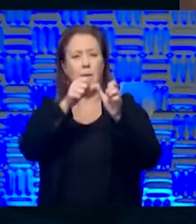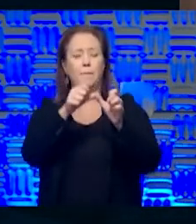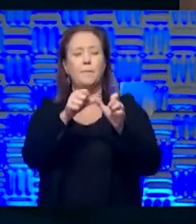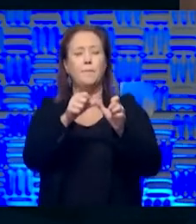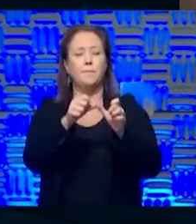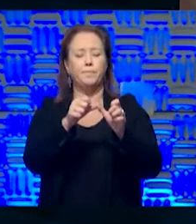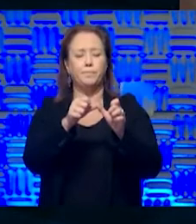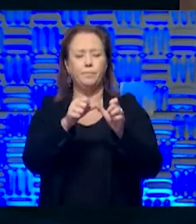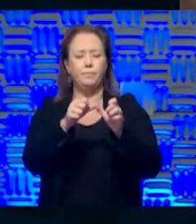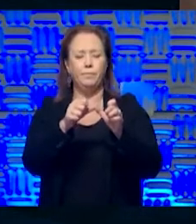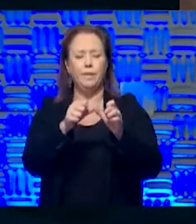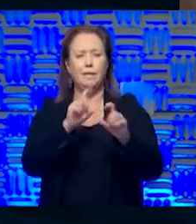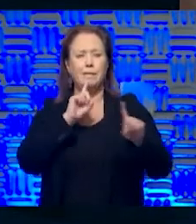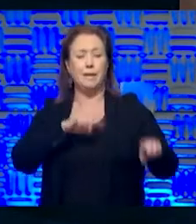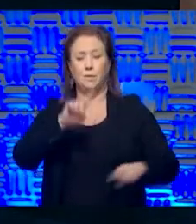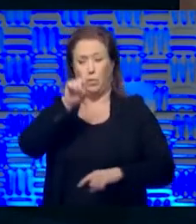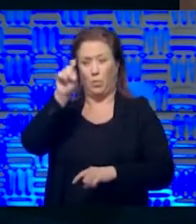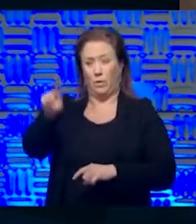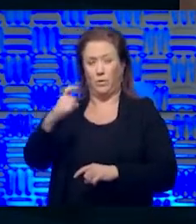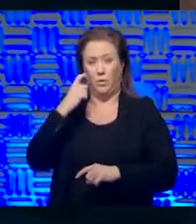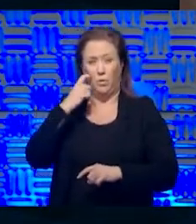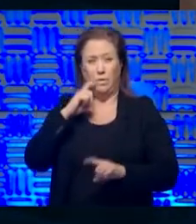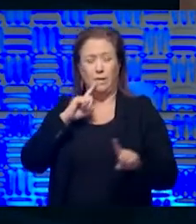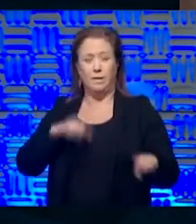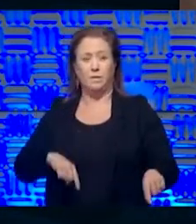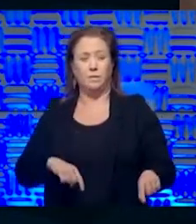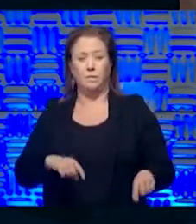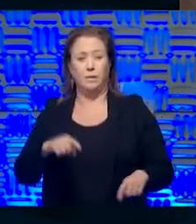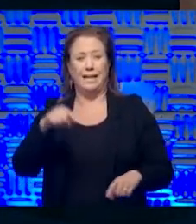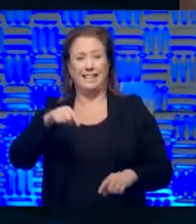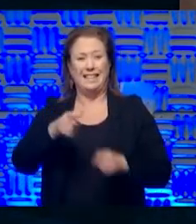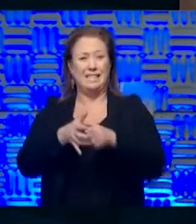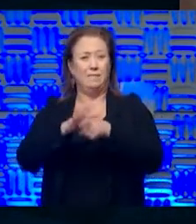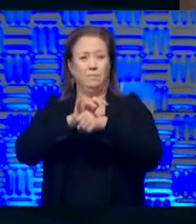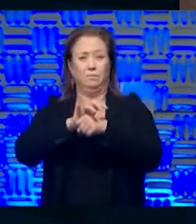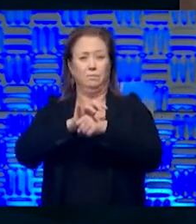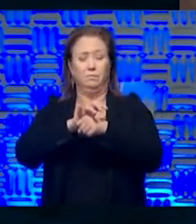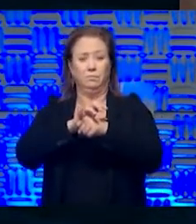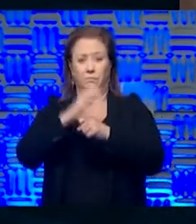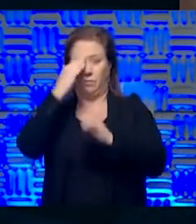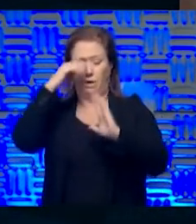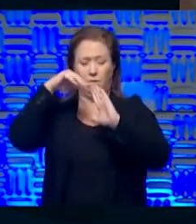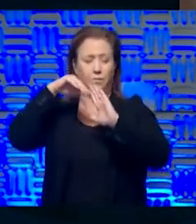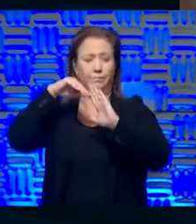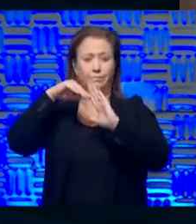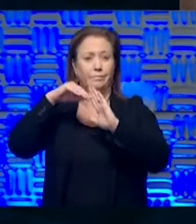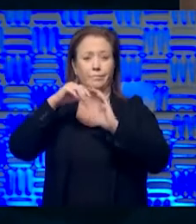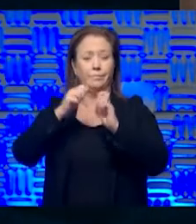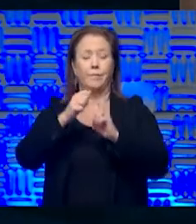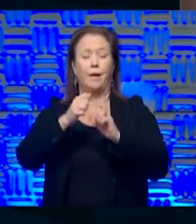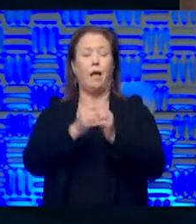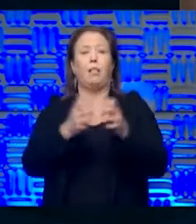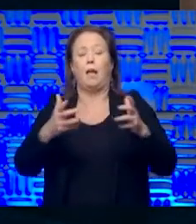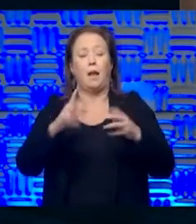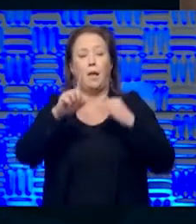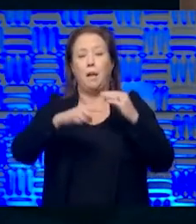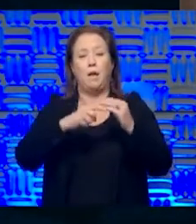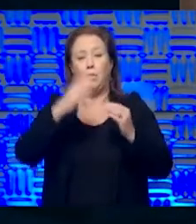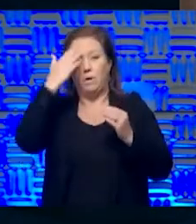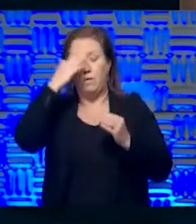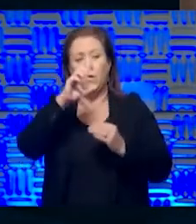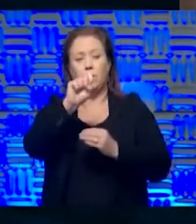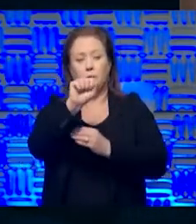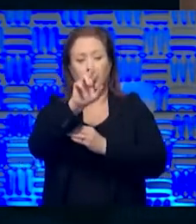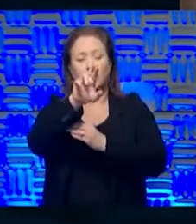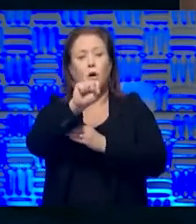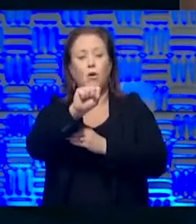we got just a minute ago is that we don't know this bug very well. Uh, we know that SARS in 03 and 04, a different coronavirus, fizzled out.